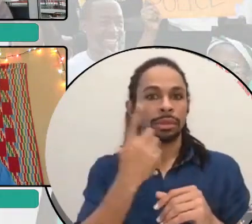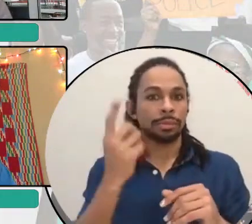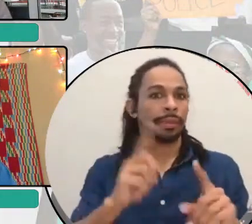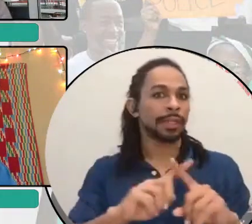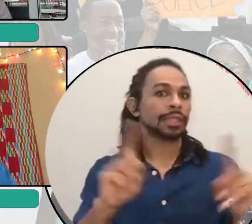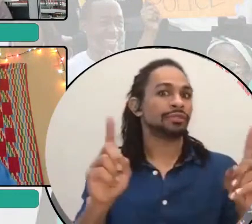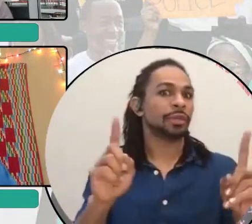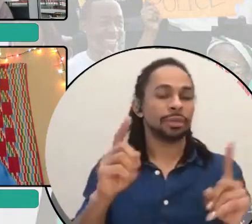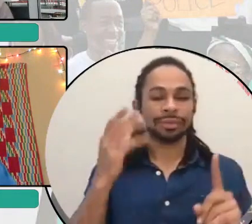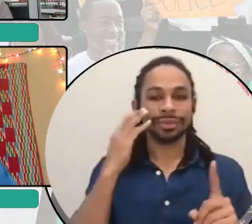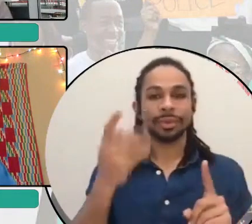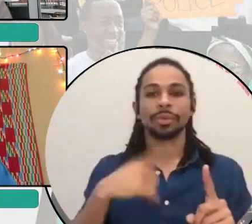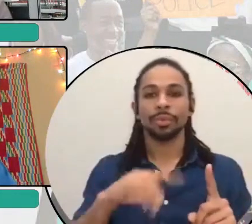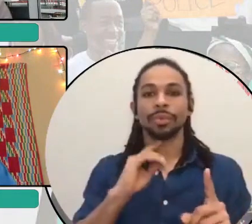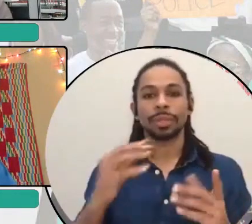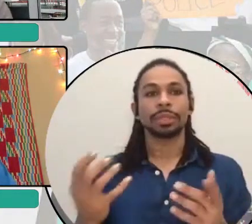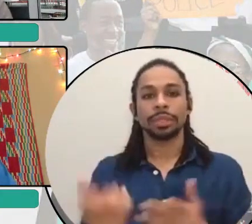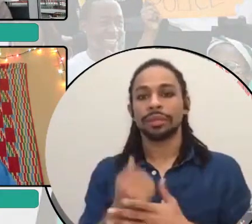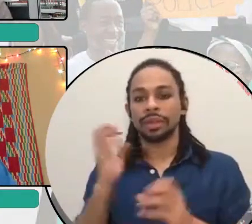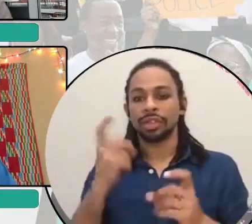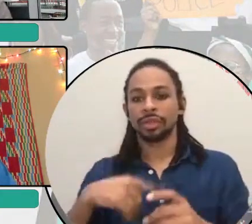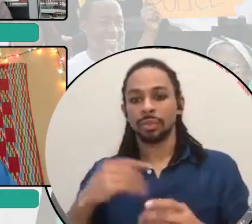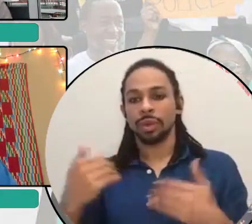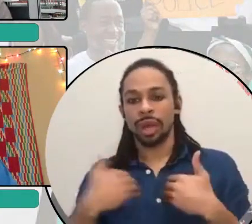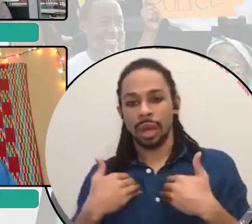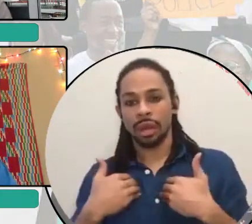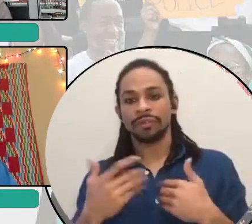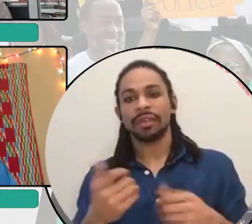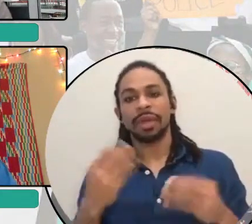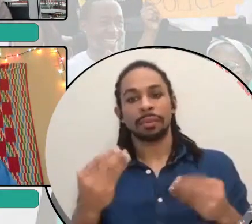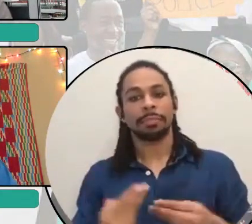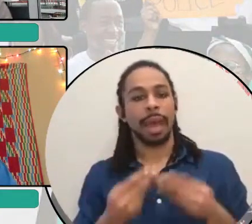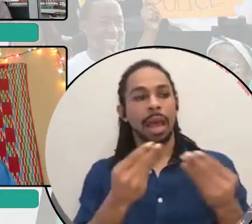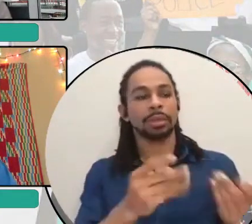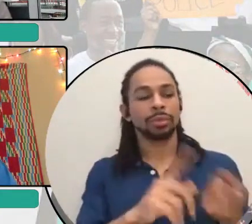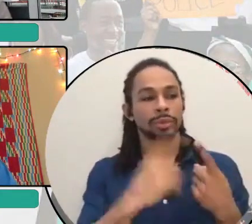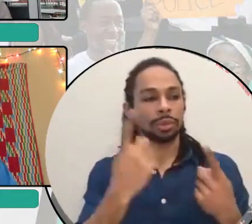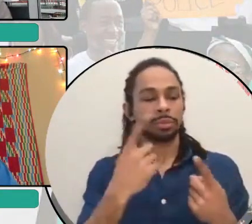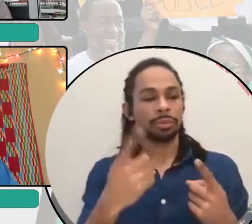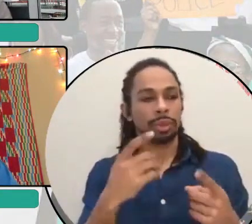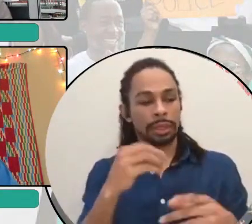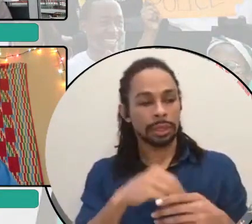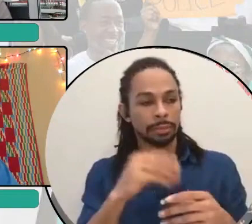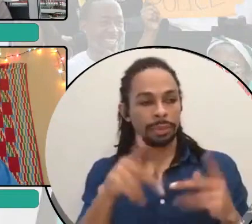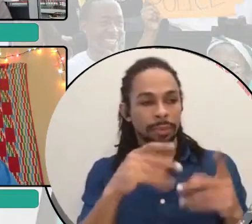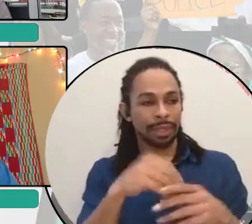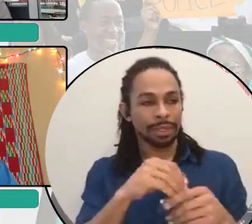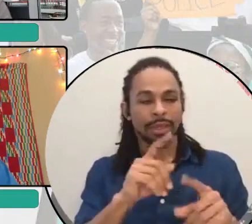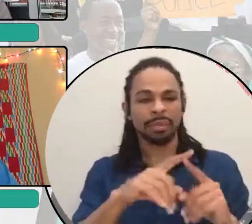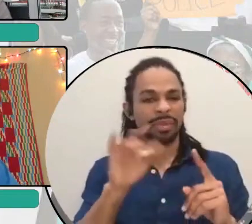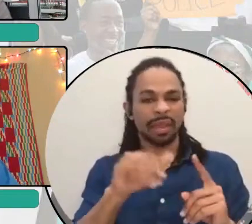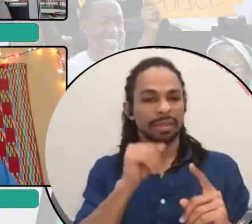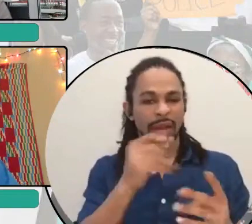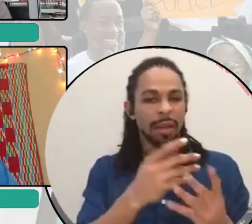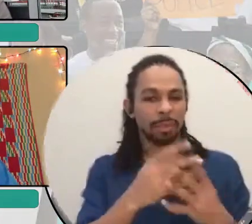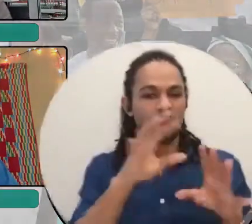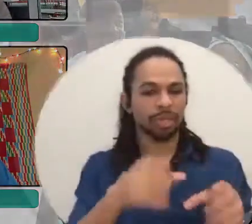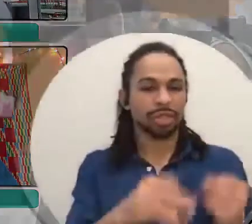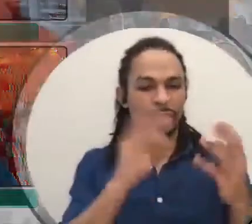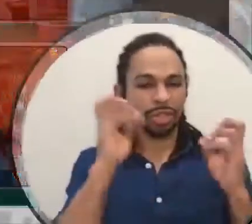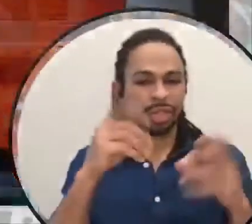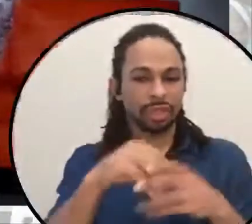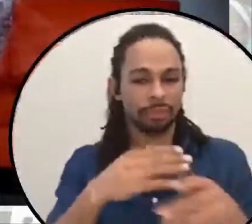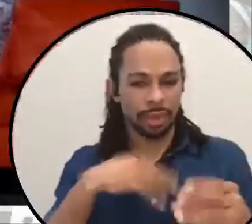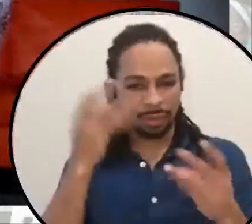it to people who are inside. And that is not abolitionist education in my, and, and my thinking. And some people are